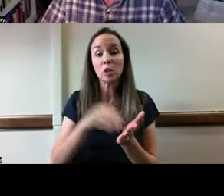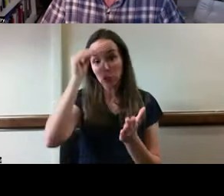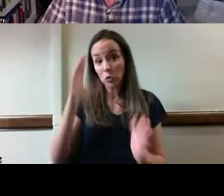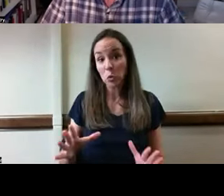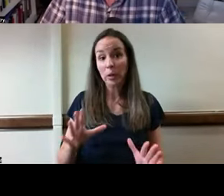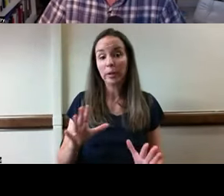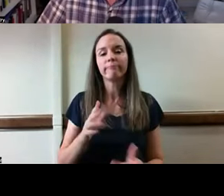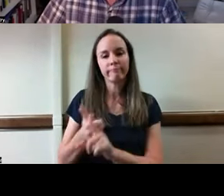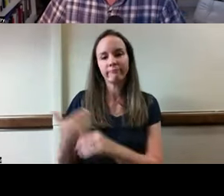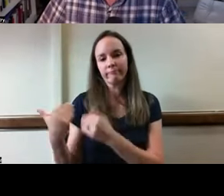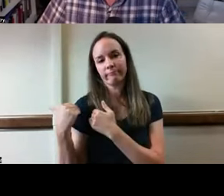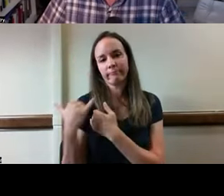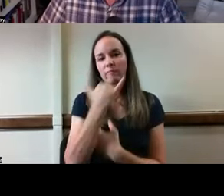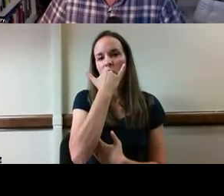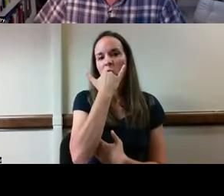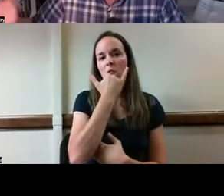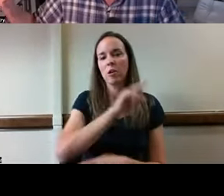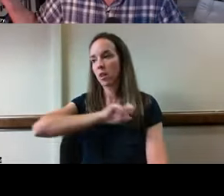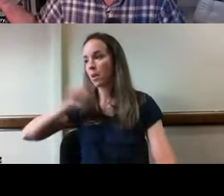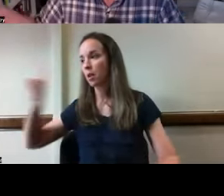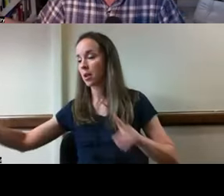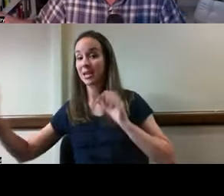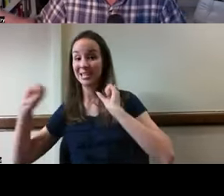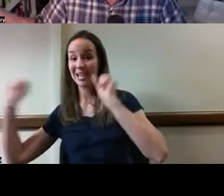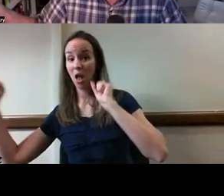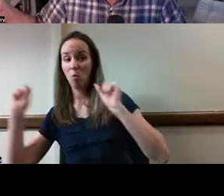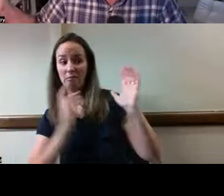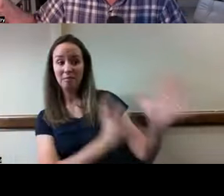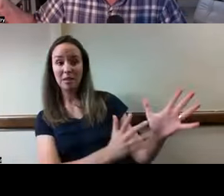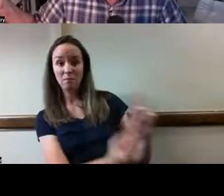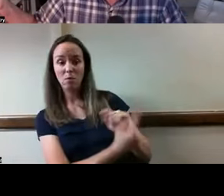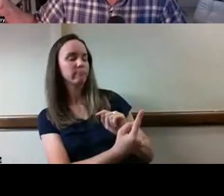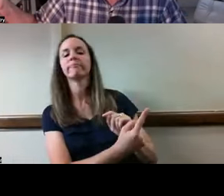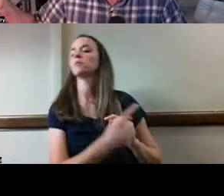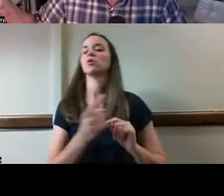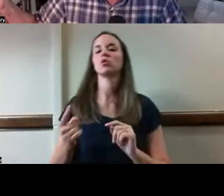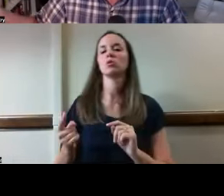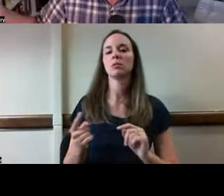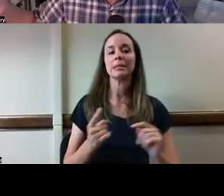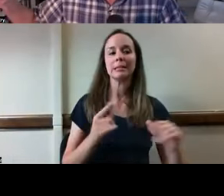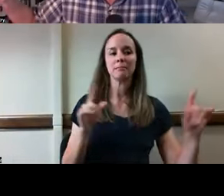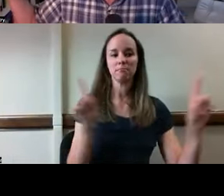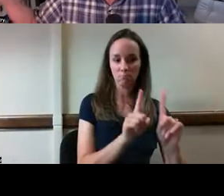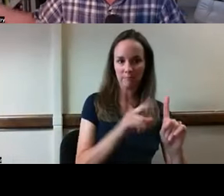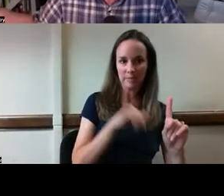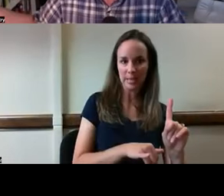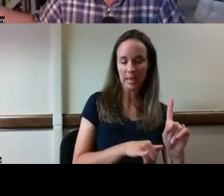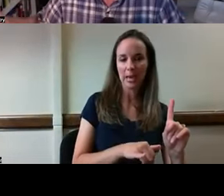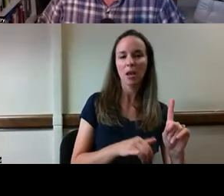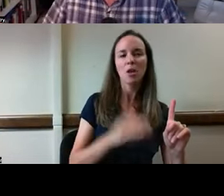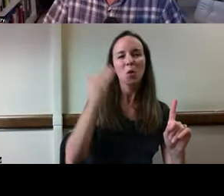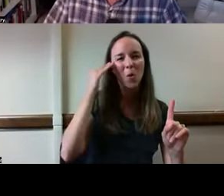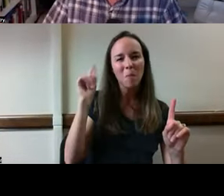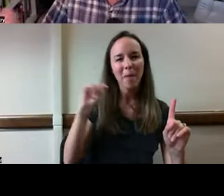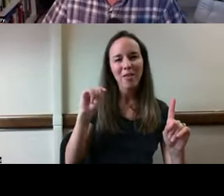with the patient and used the call bell which is in the bathroom of every hospital room.